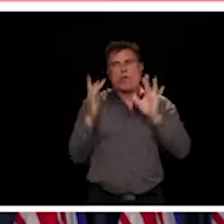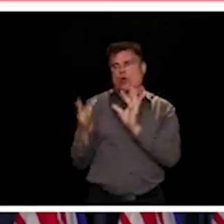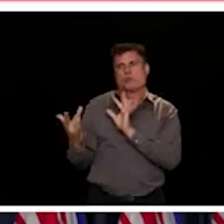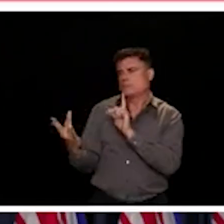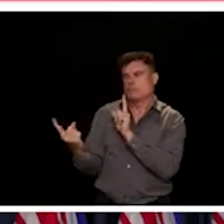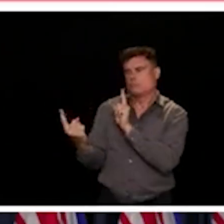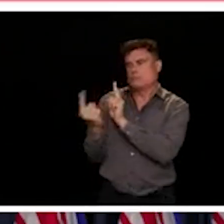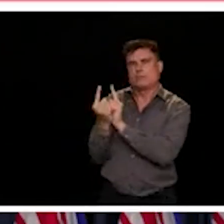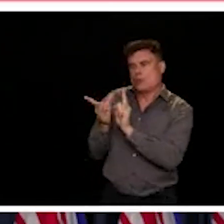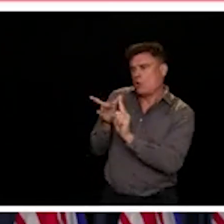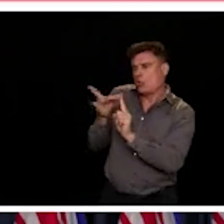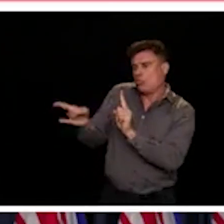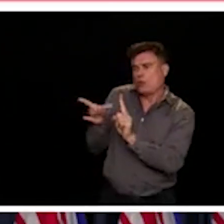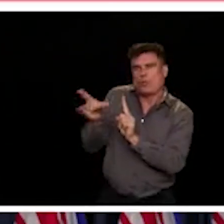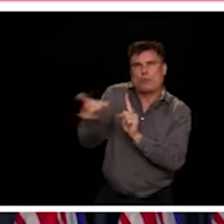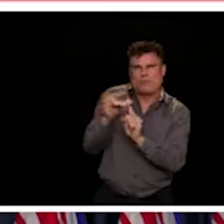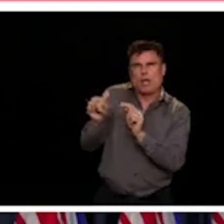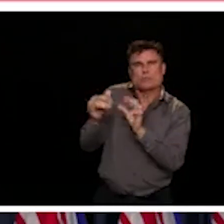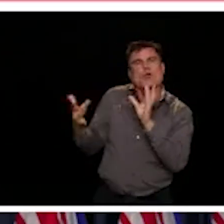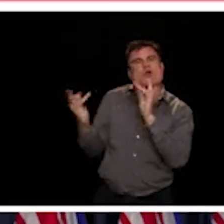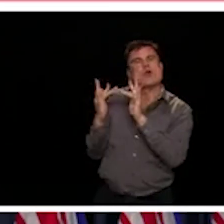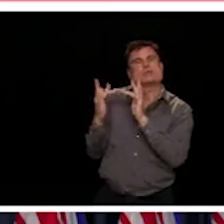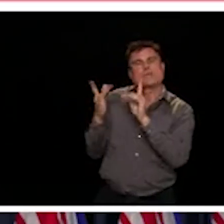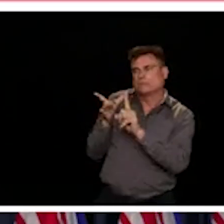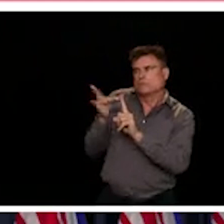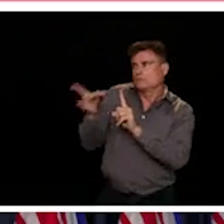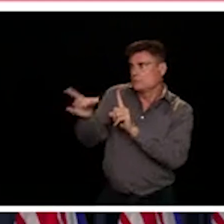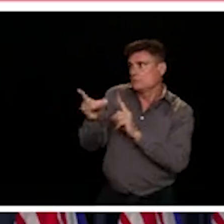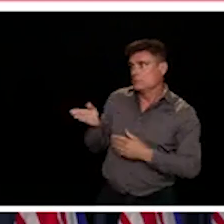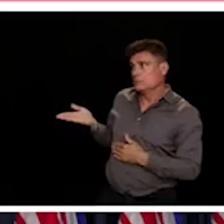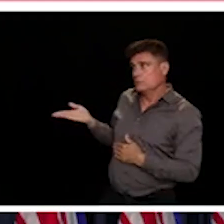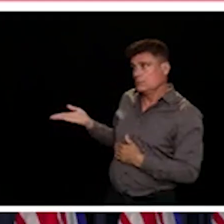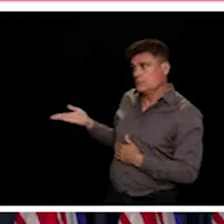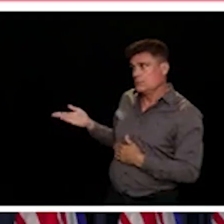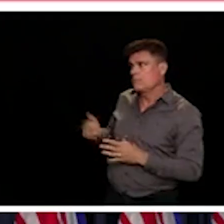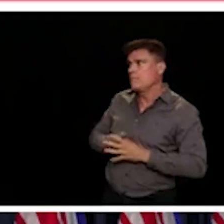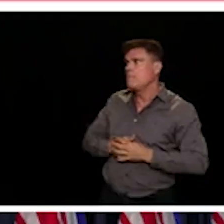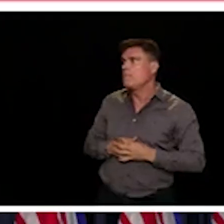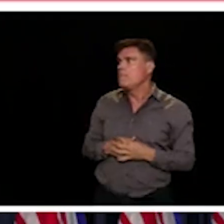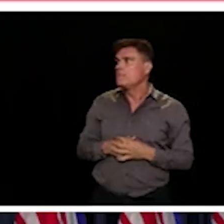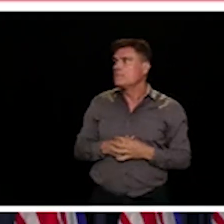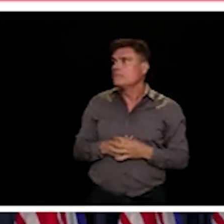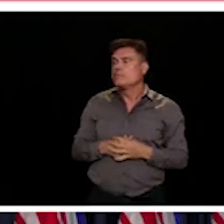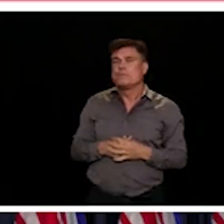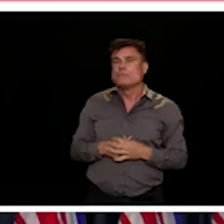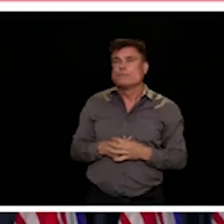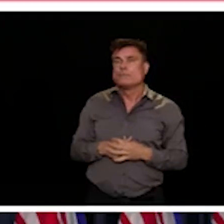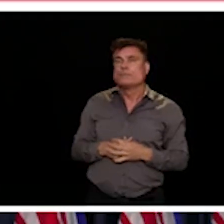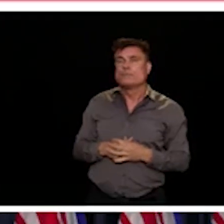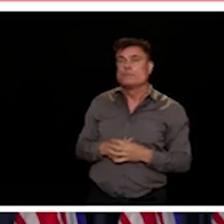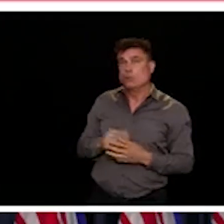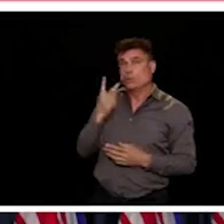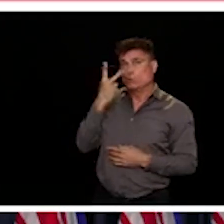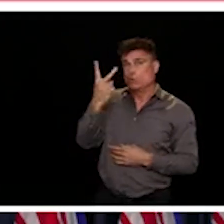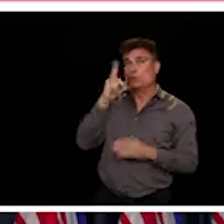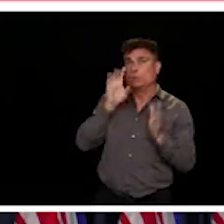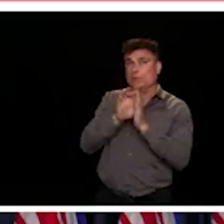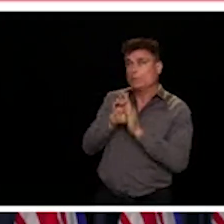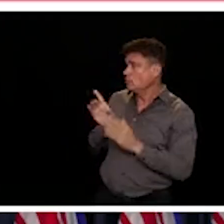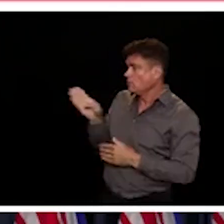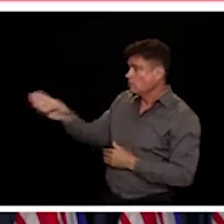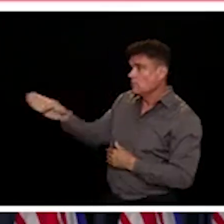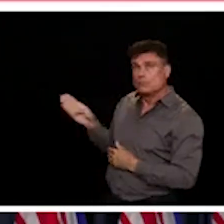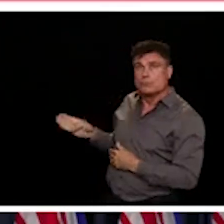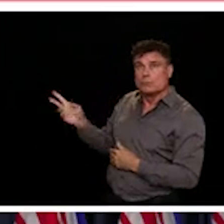as we've had more contacts in our community, we need to make sure that public health has the resources and that we're able to both